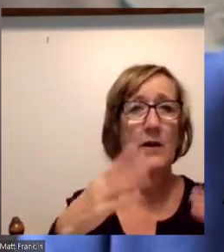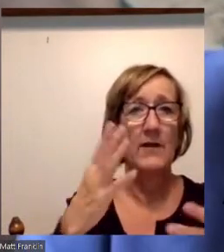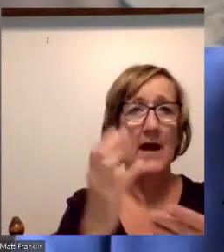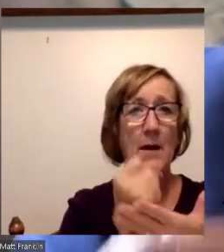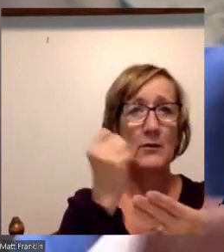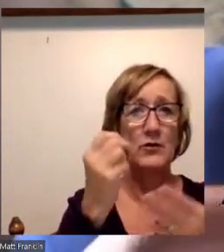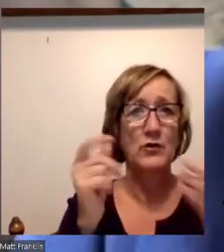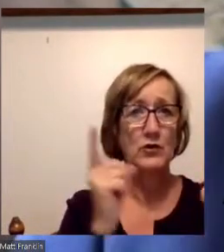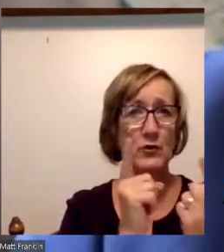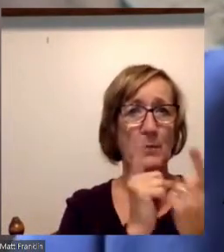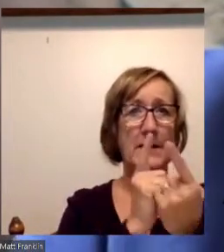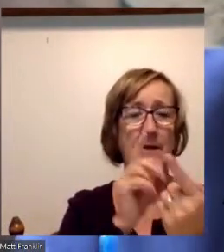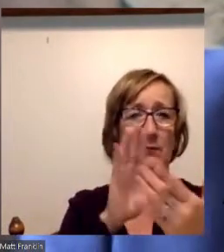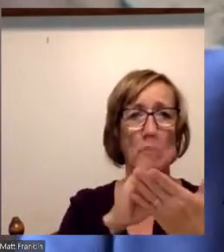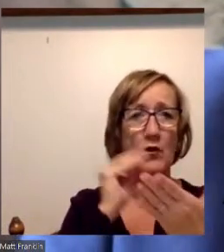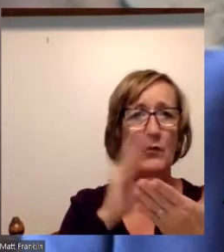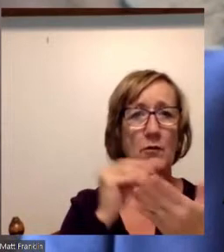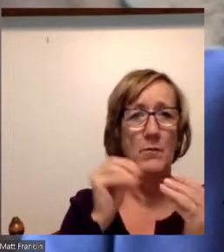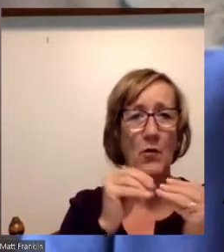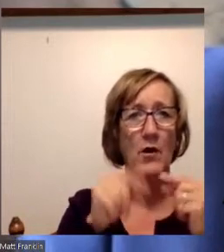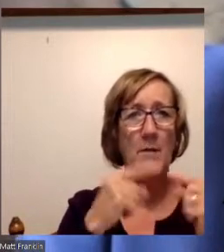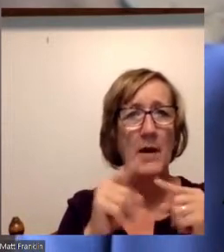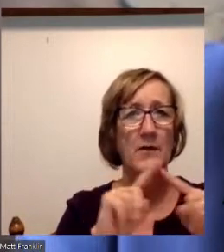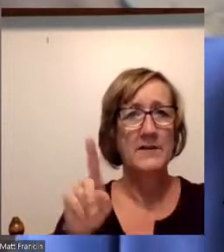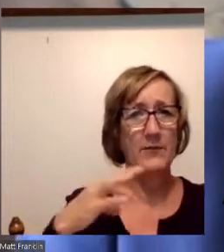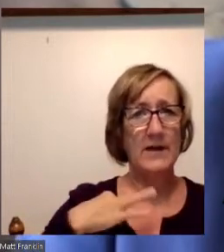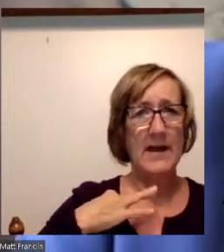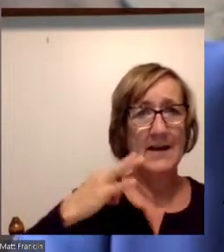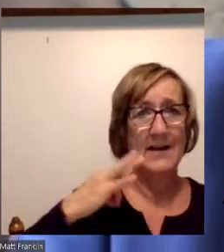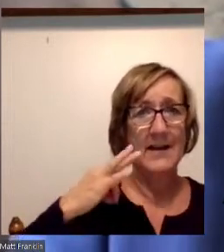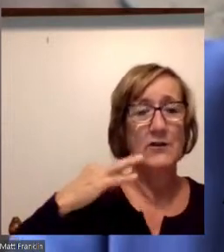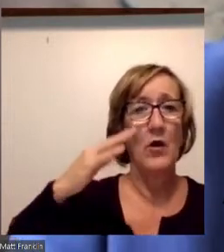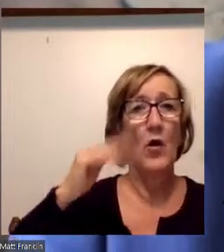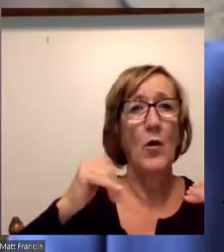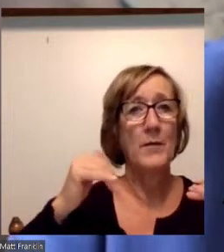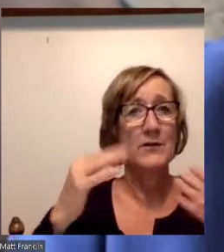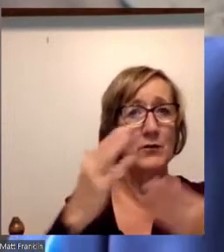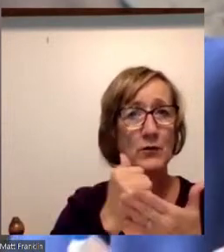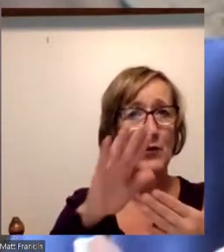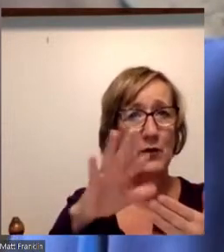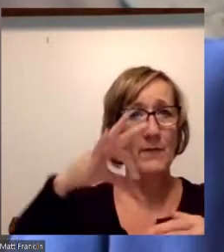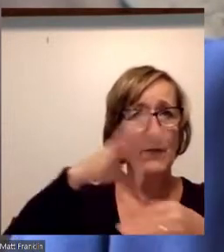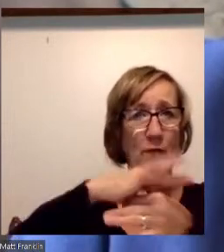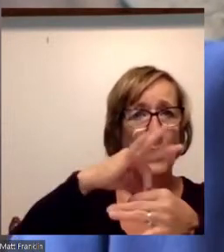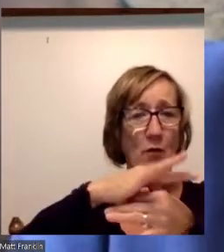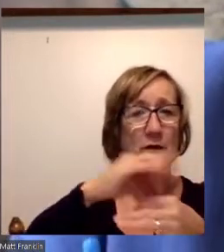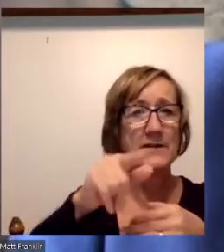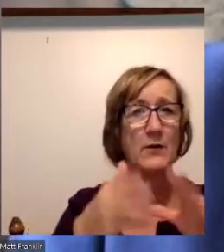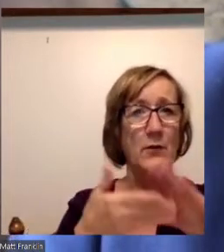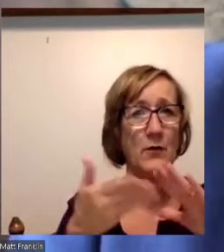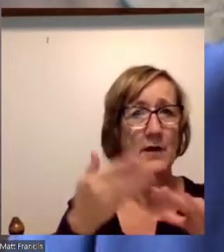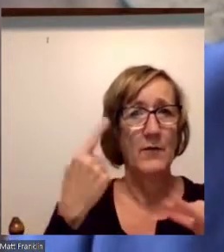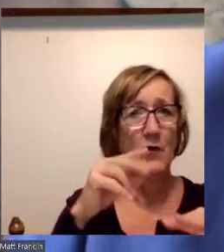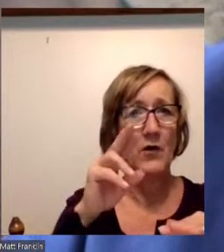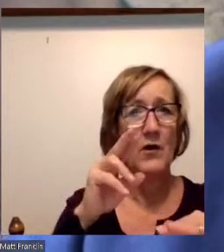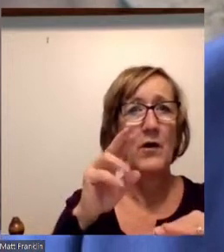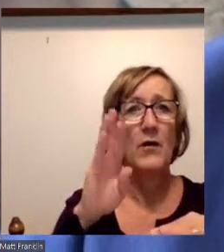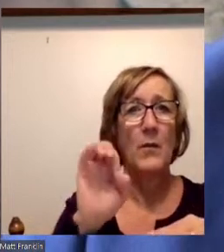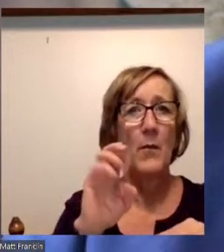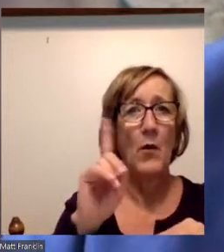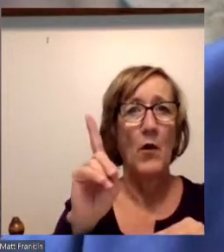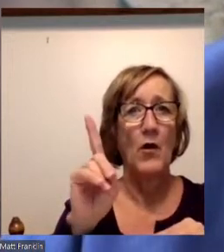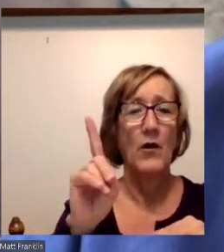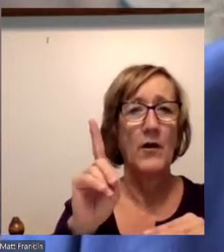to meet and to learn more about the candidates who are hoping to earn your vote as they are running for the Board of Trustees.